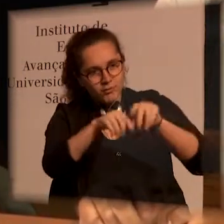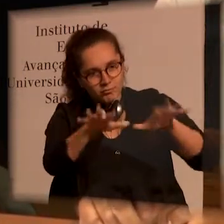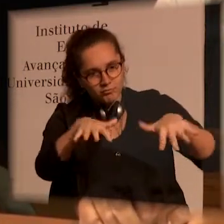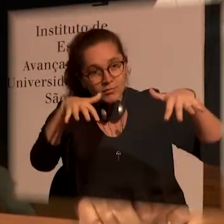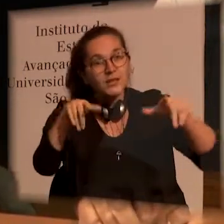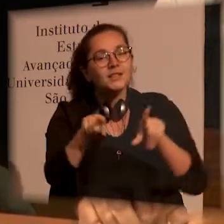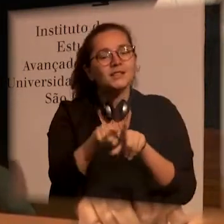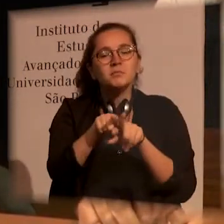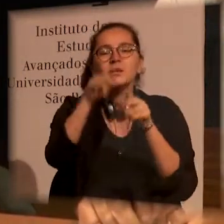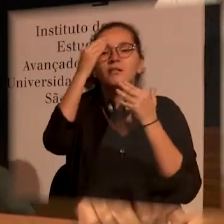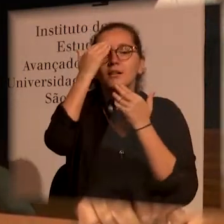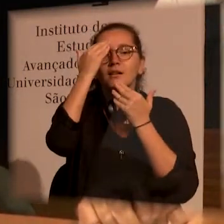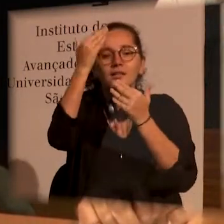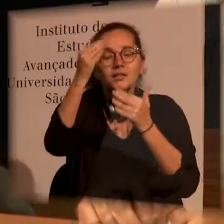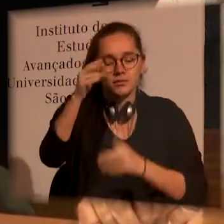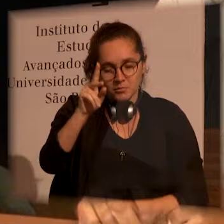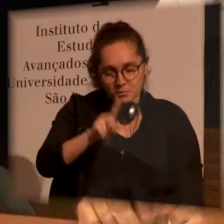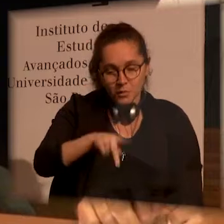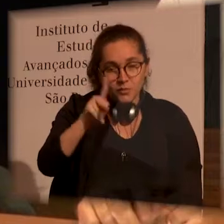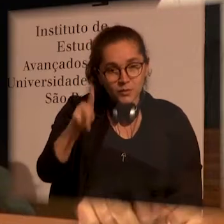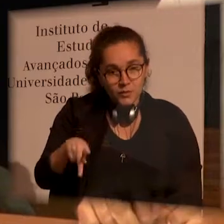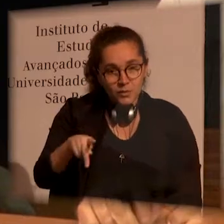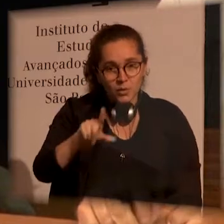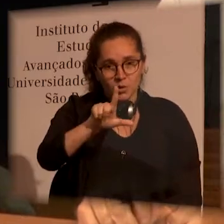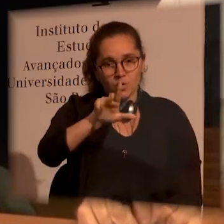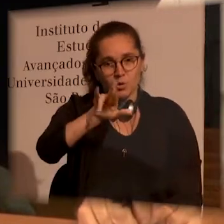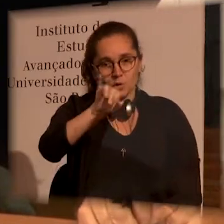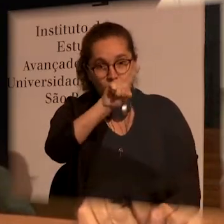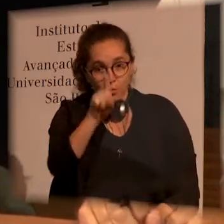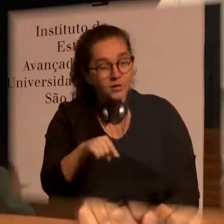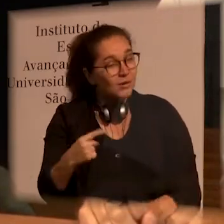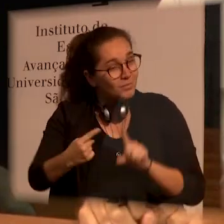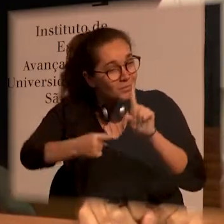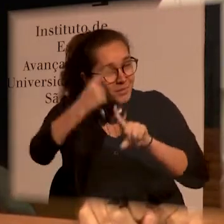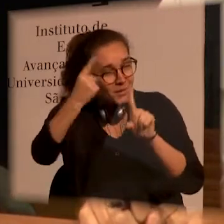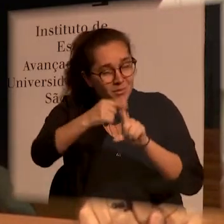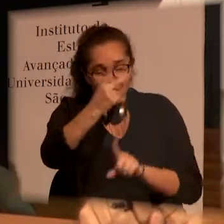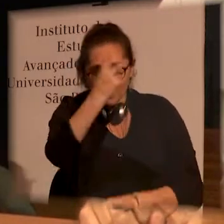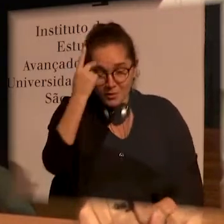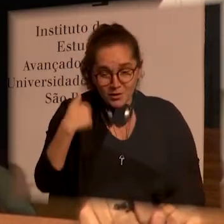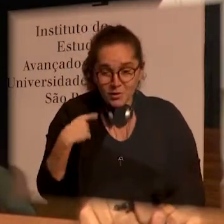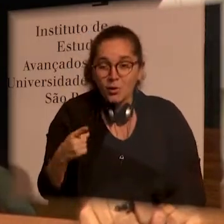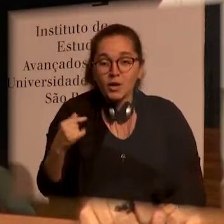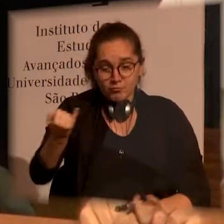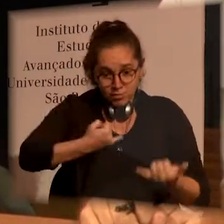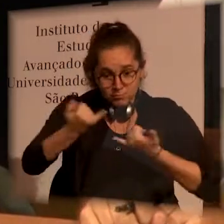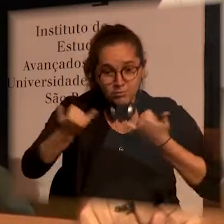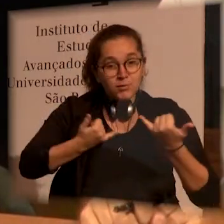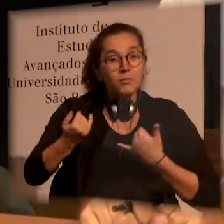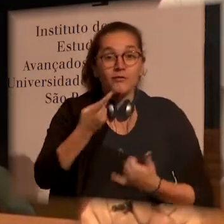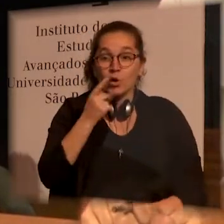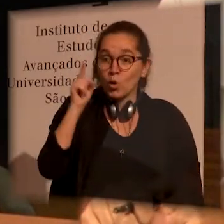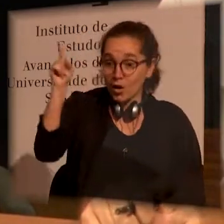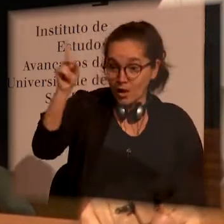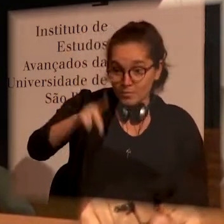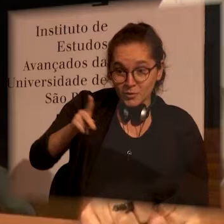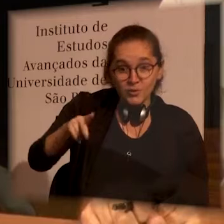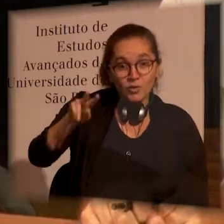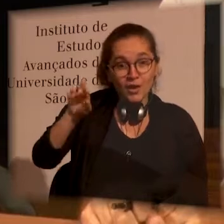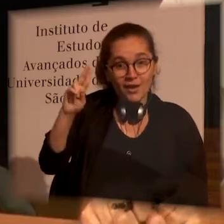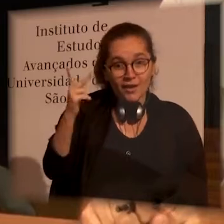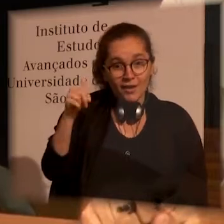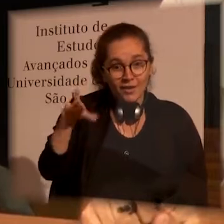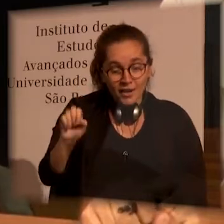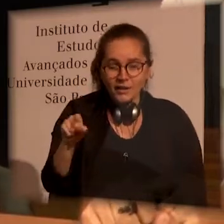the University of Sao Paulo, and also like to thank Professor Segurato, who was the first person who brought me news about